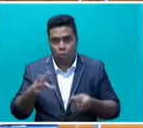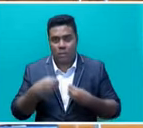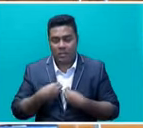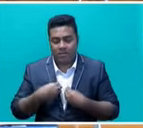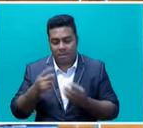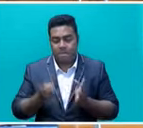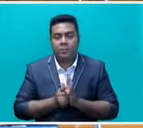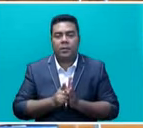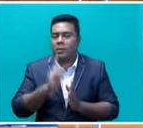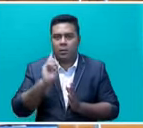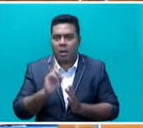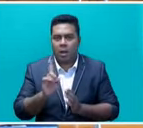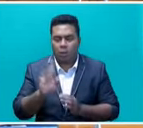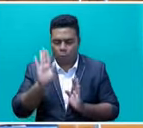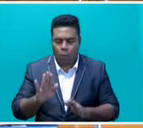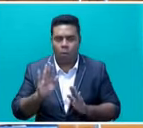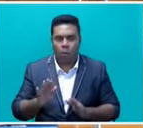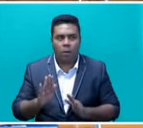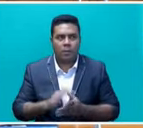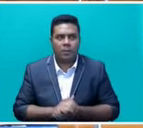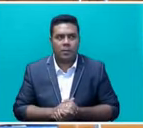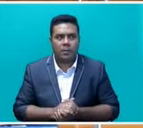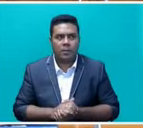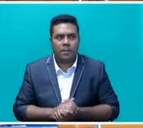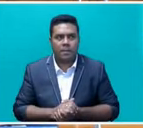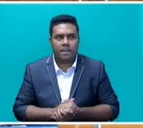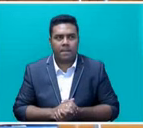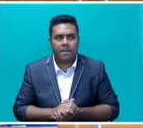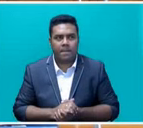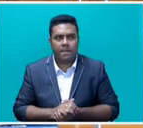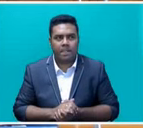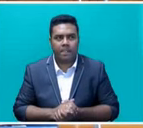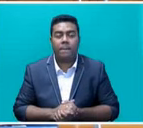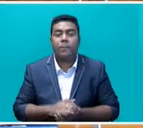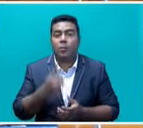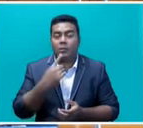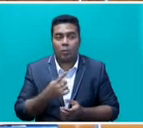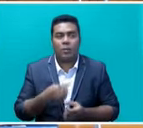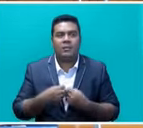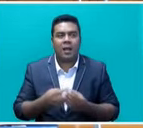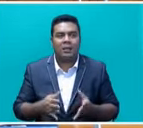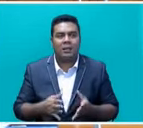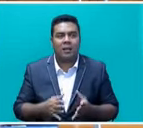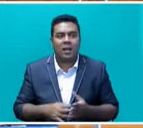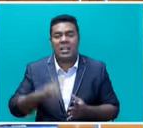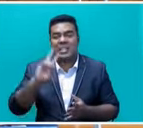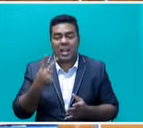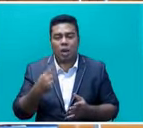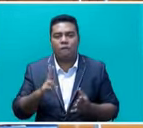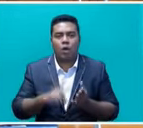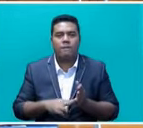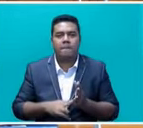the next day or next hour. A lot of people have this. They think that as soon as they apply, they'll get it. What we are saying, you'll start getting the money from the 2nd of November.